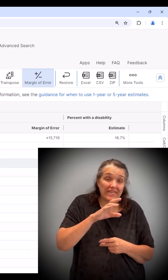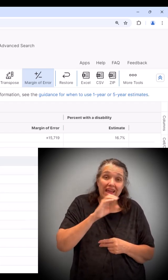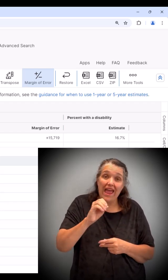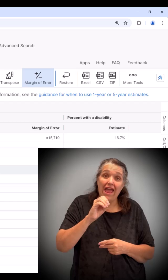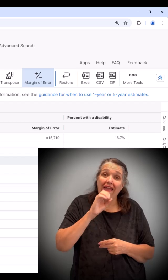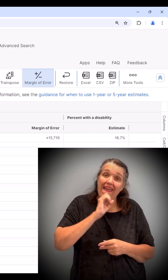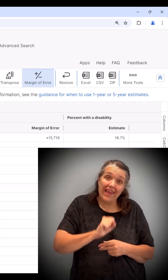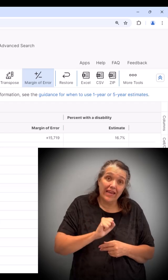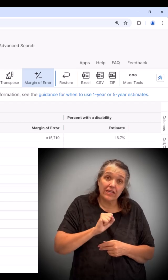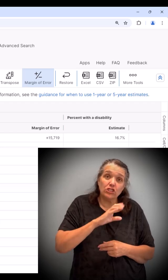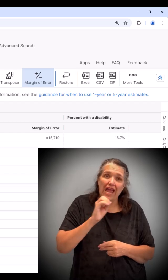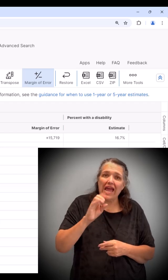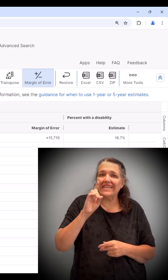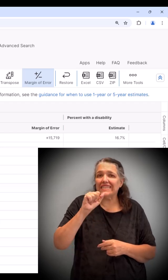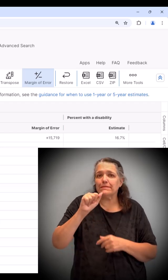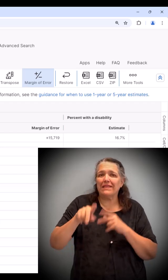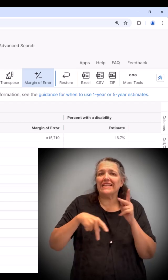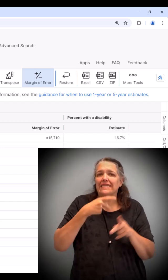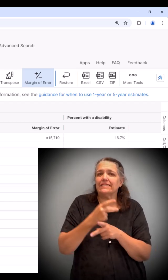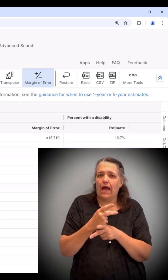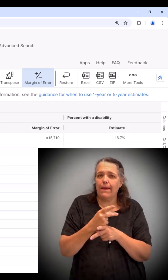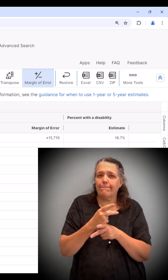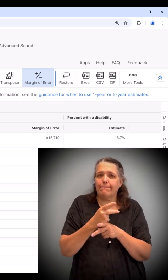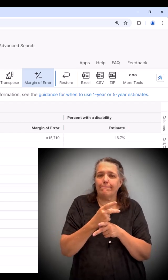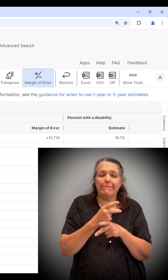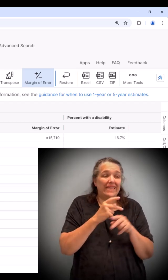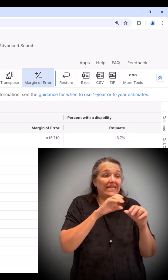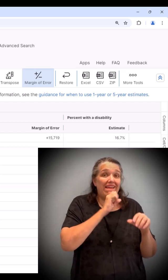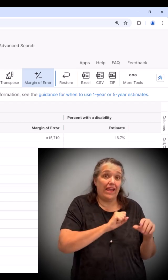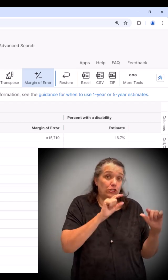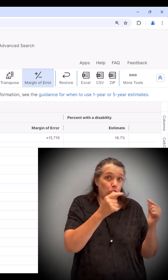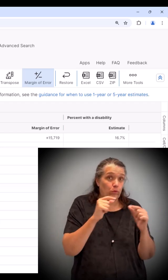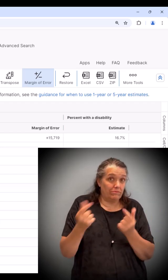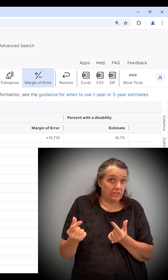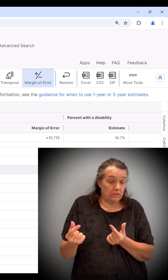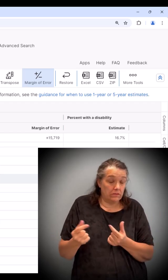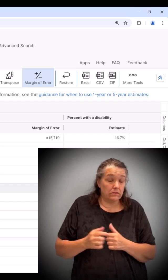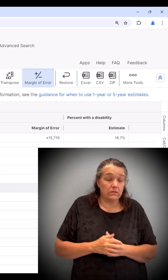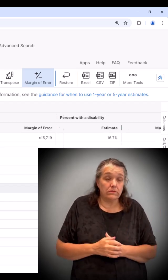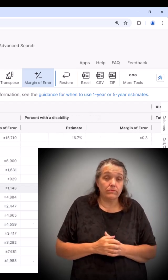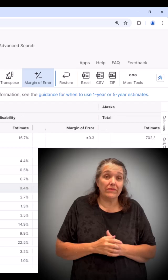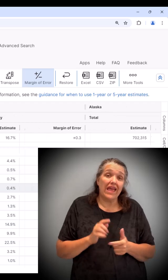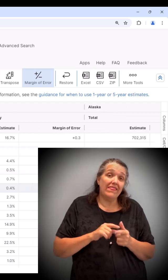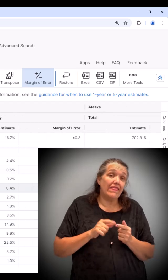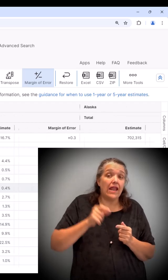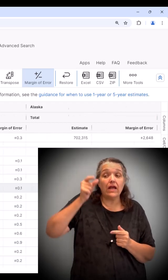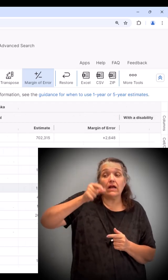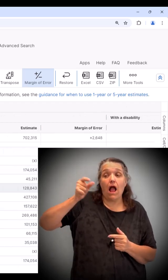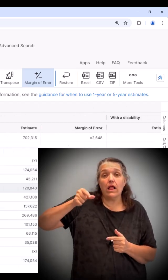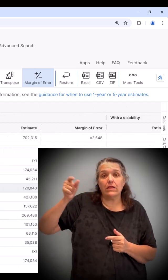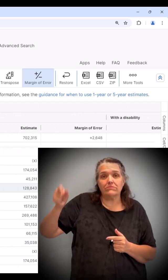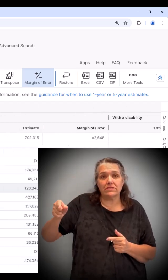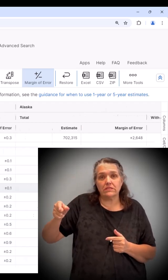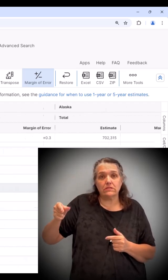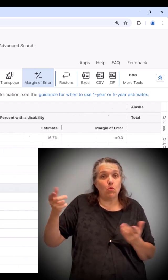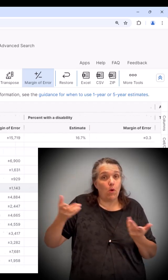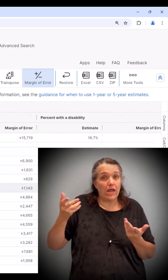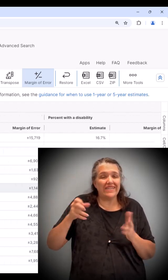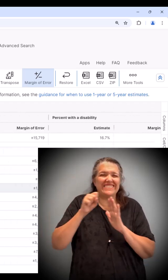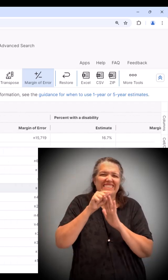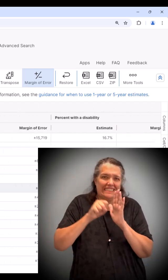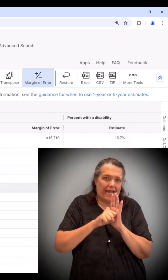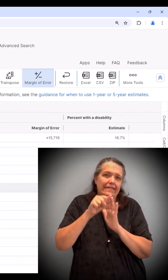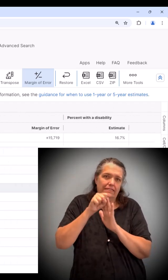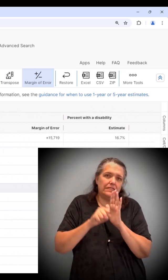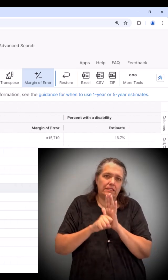Across the columns, this information is sorted by state. This table reflects disability type by key